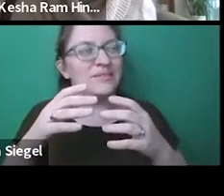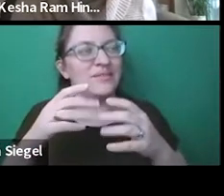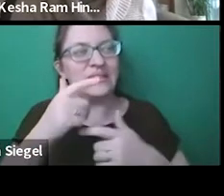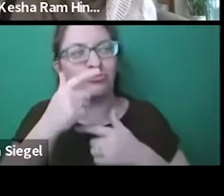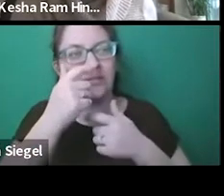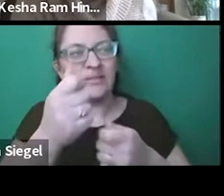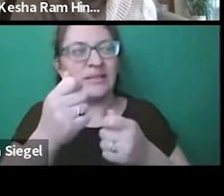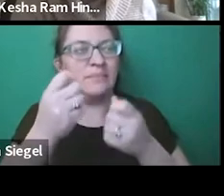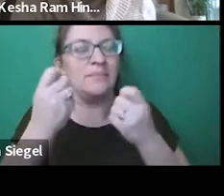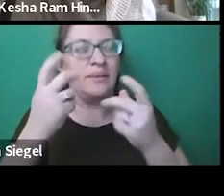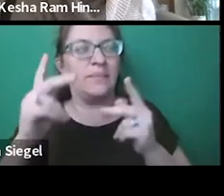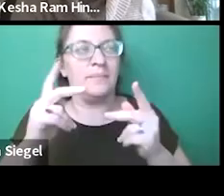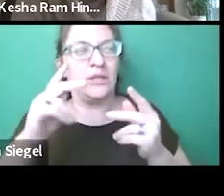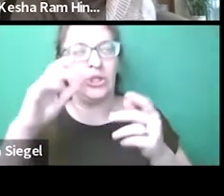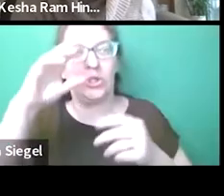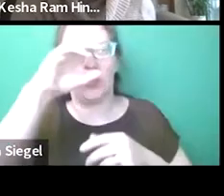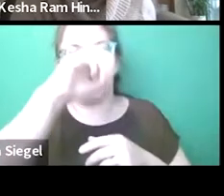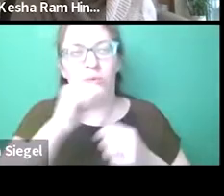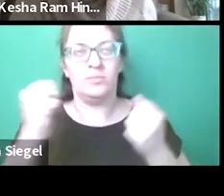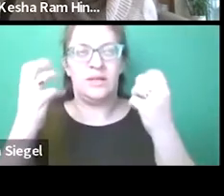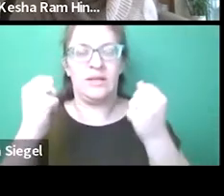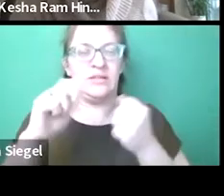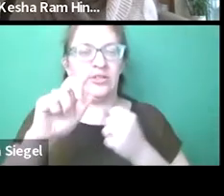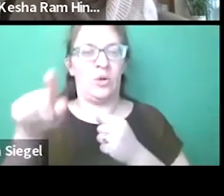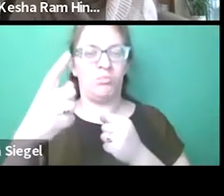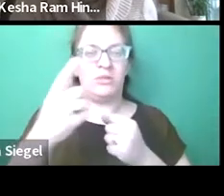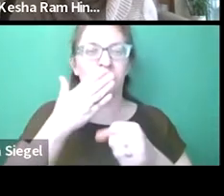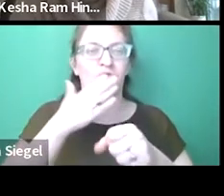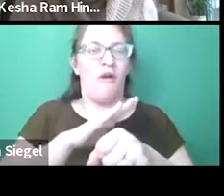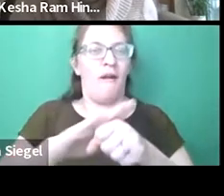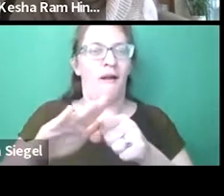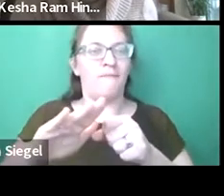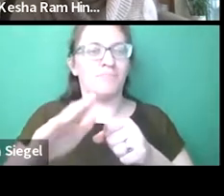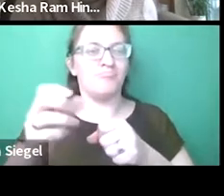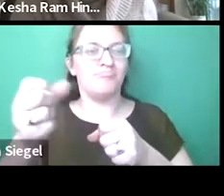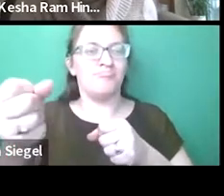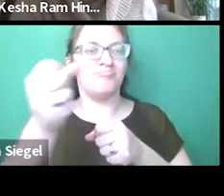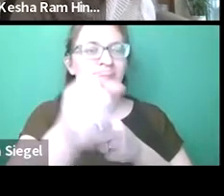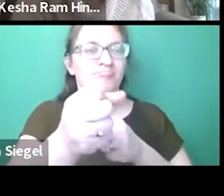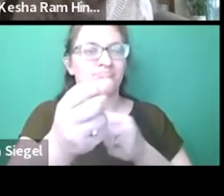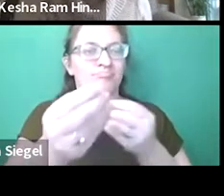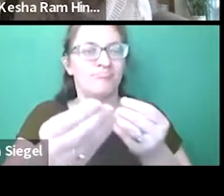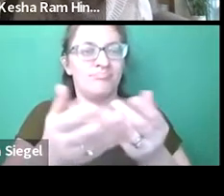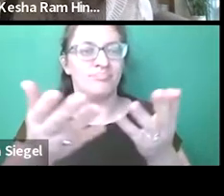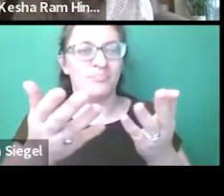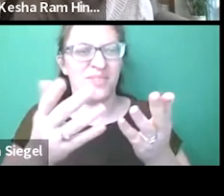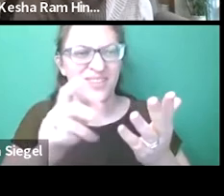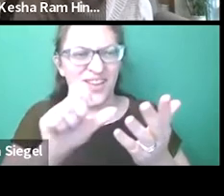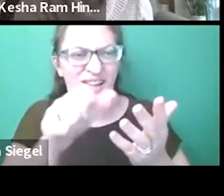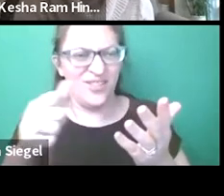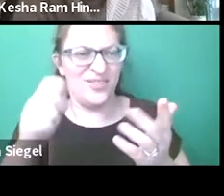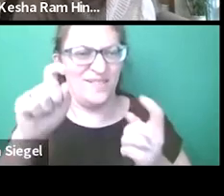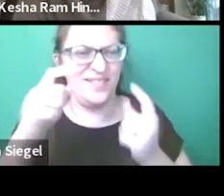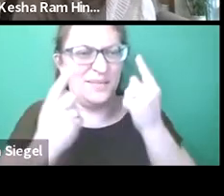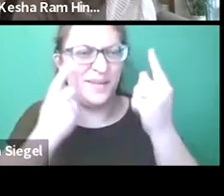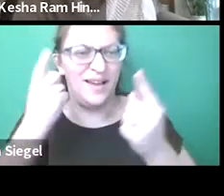work that needed to be done, not only in providing sign language interpreters, but kept closed captioning for those press conferences.